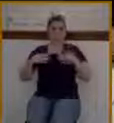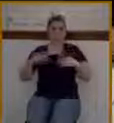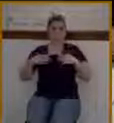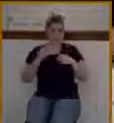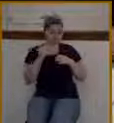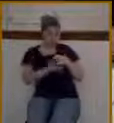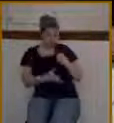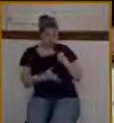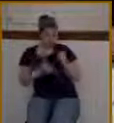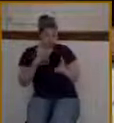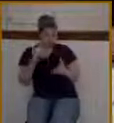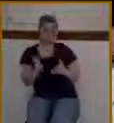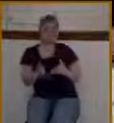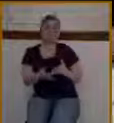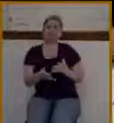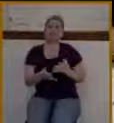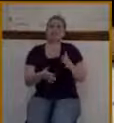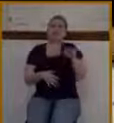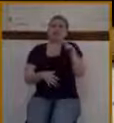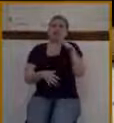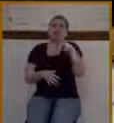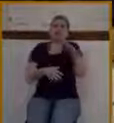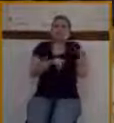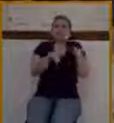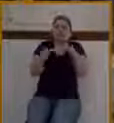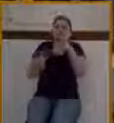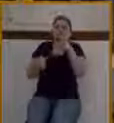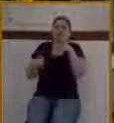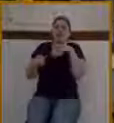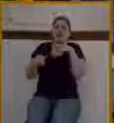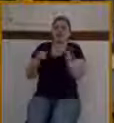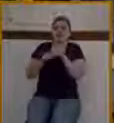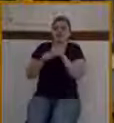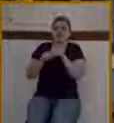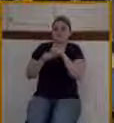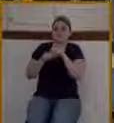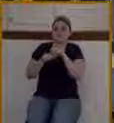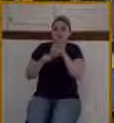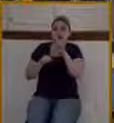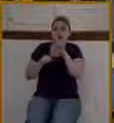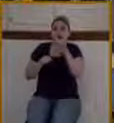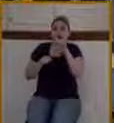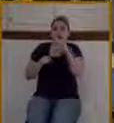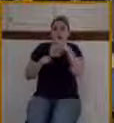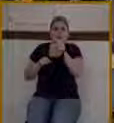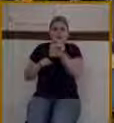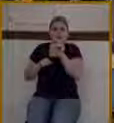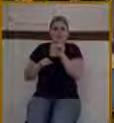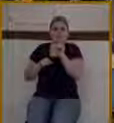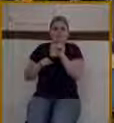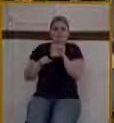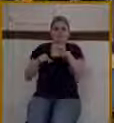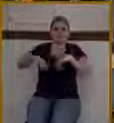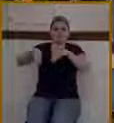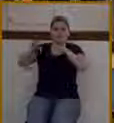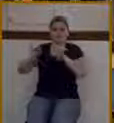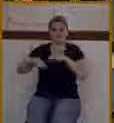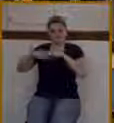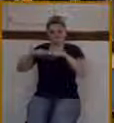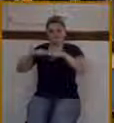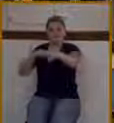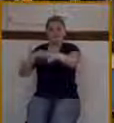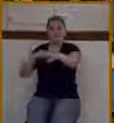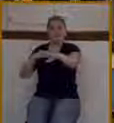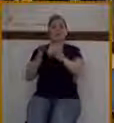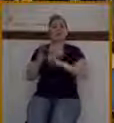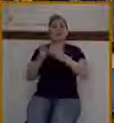an ancient red carpet. And what does this symbolize? It symbolized that you were submitted, that you were